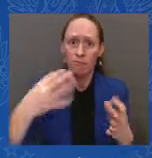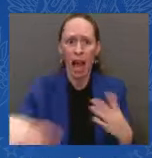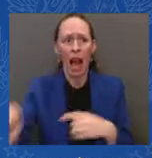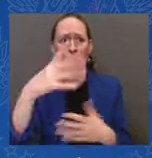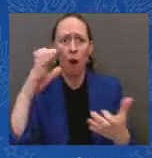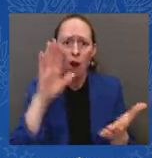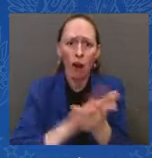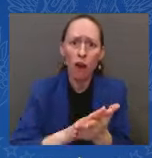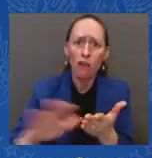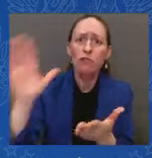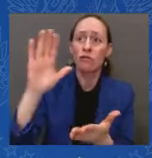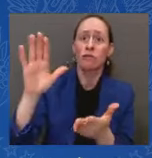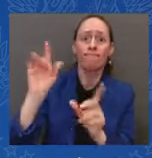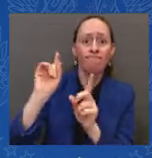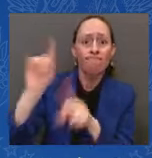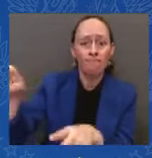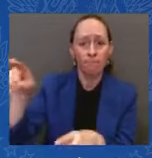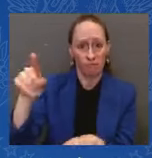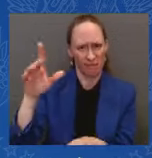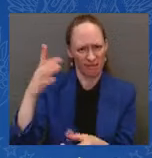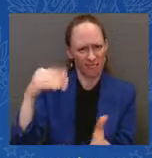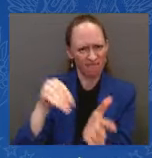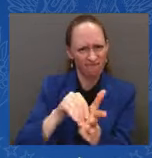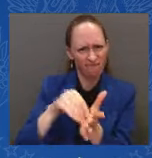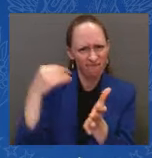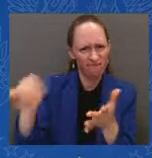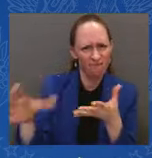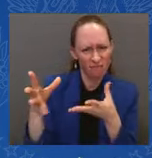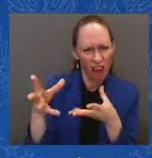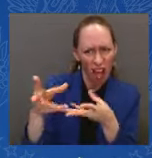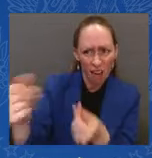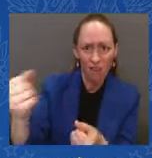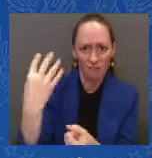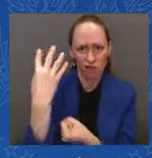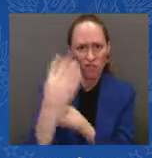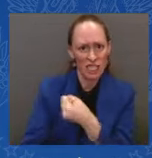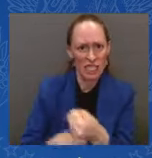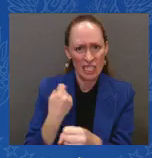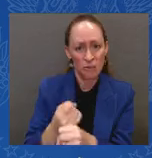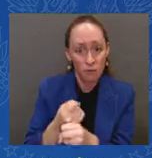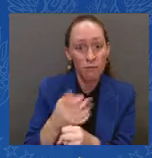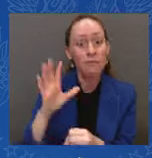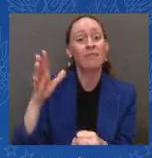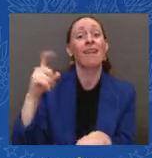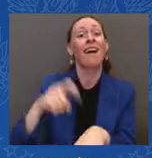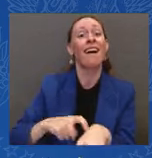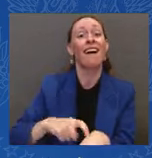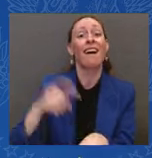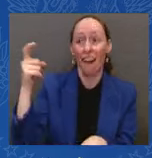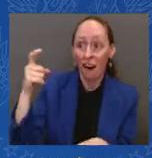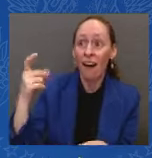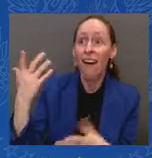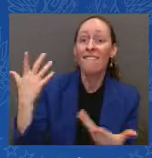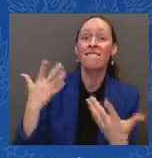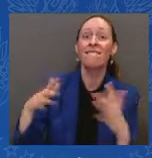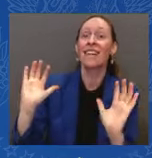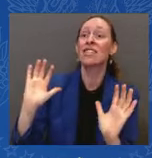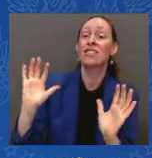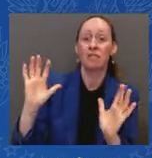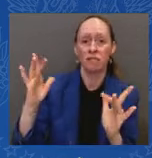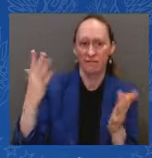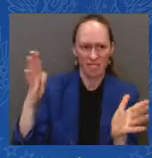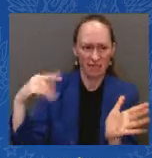degree has become the norm. Since my administration has taken significant action to provide student debt relief to as many